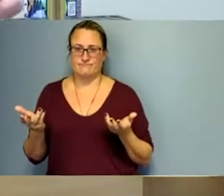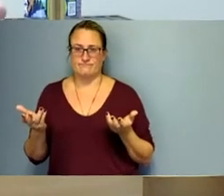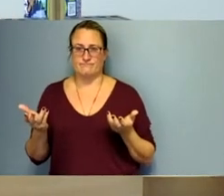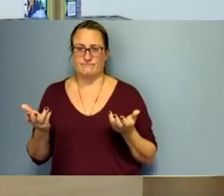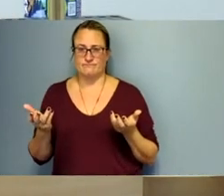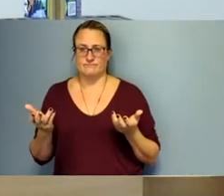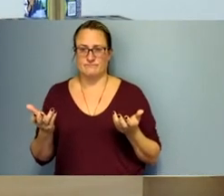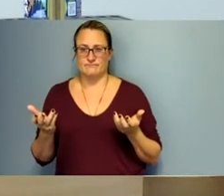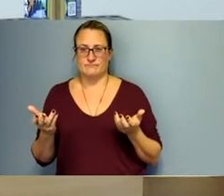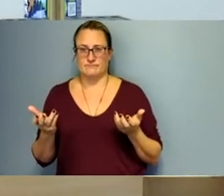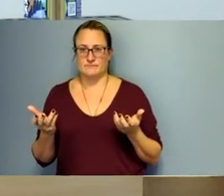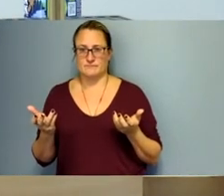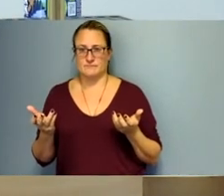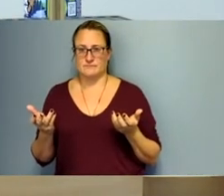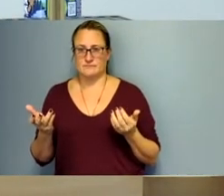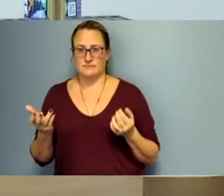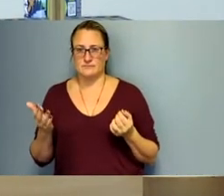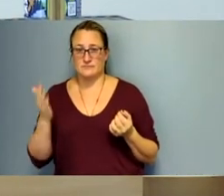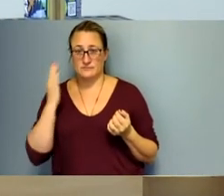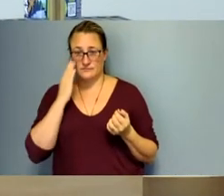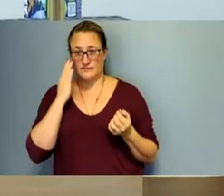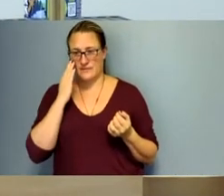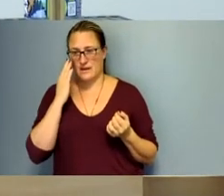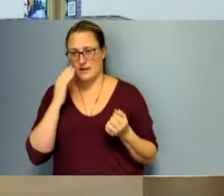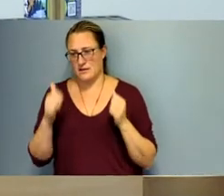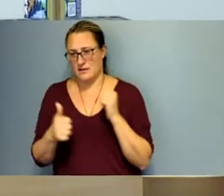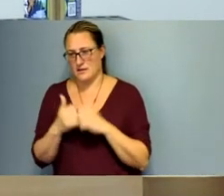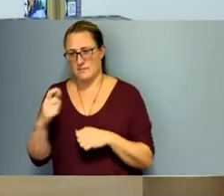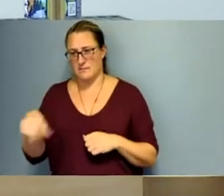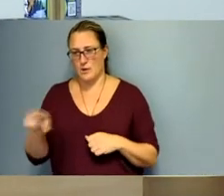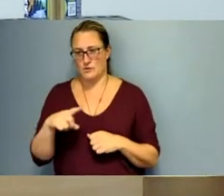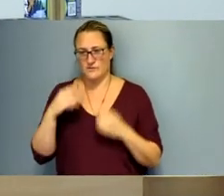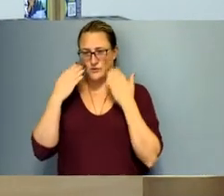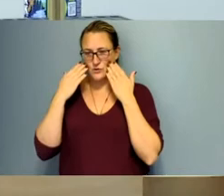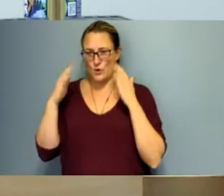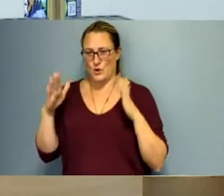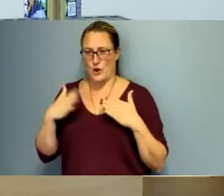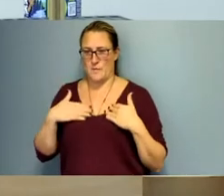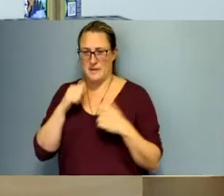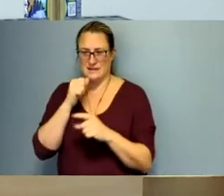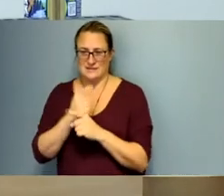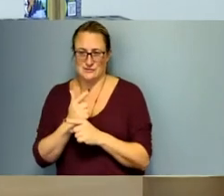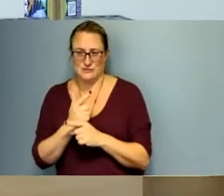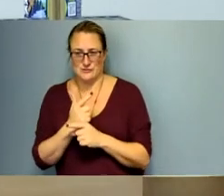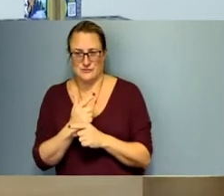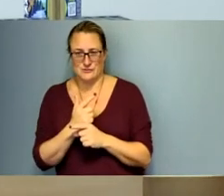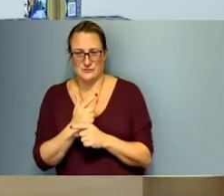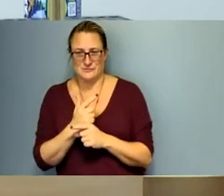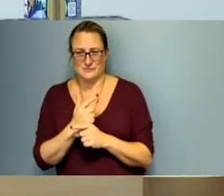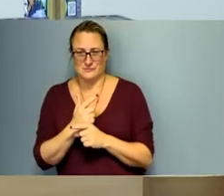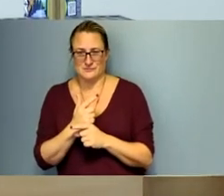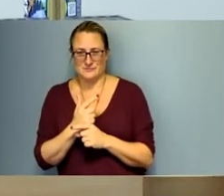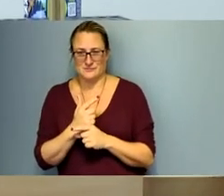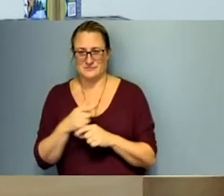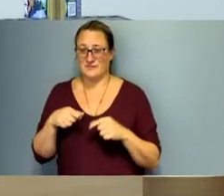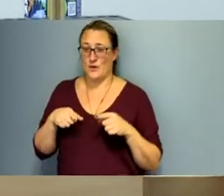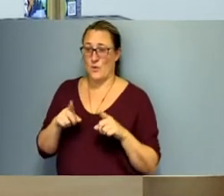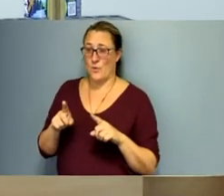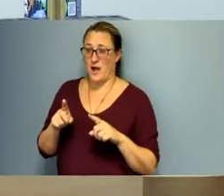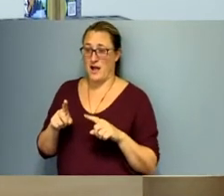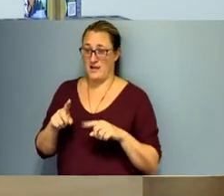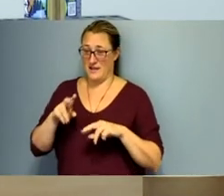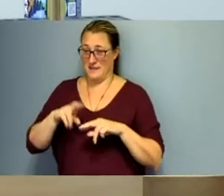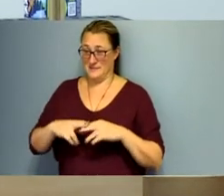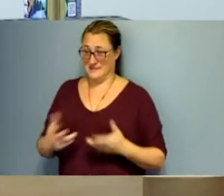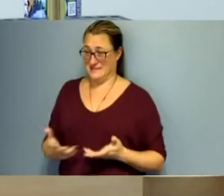uh i know probably most of you didn't know my sister while i was sitting here i received an